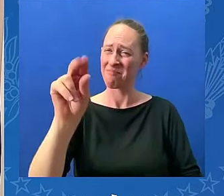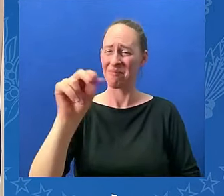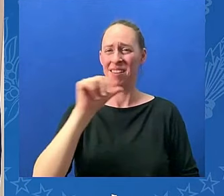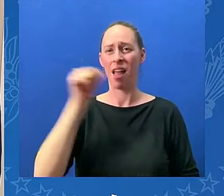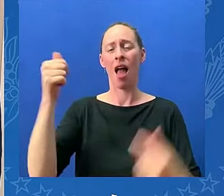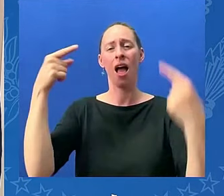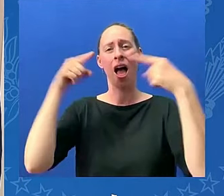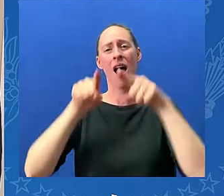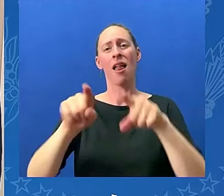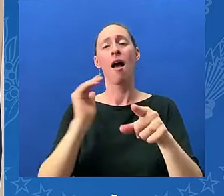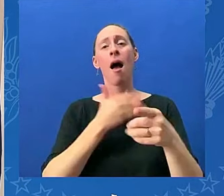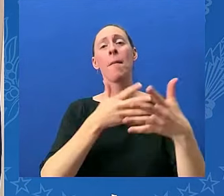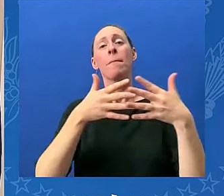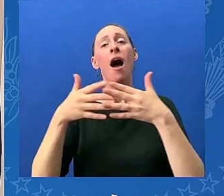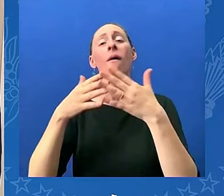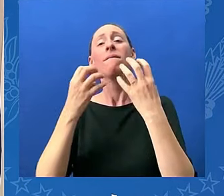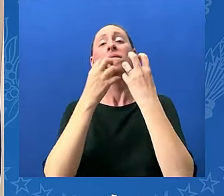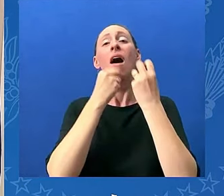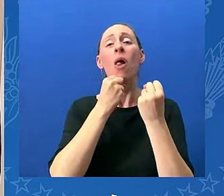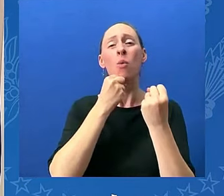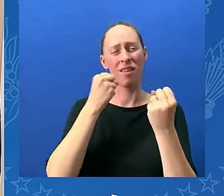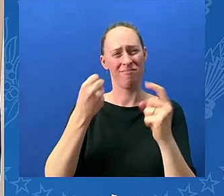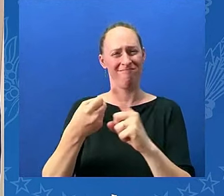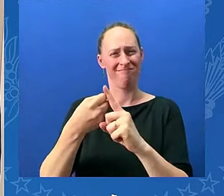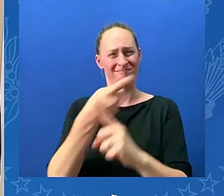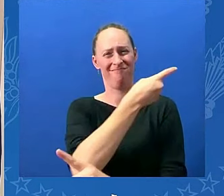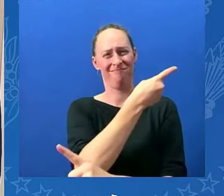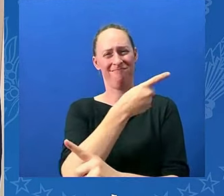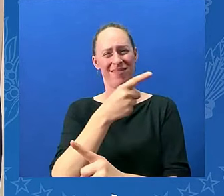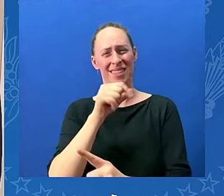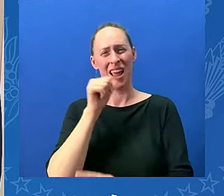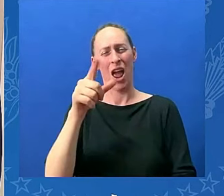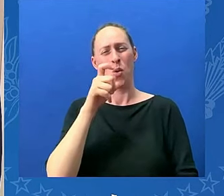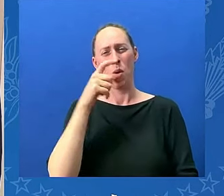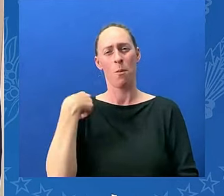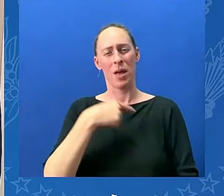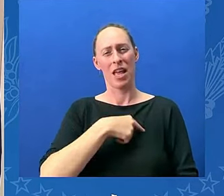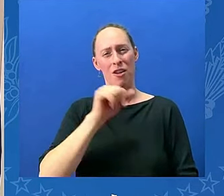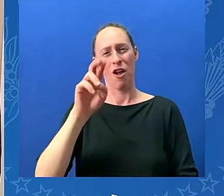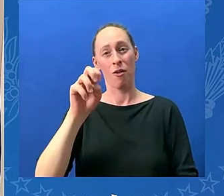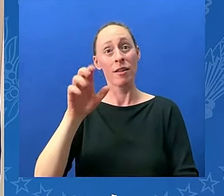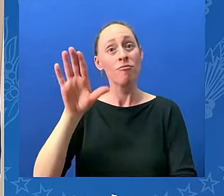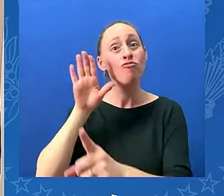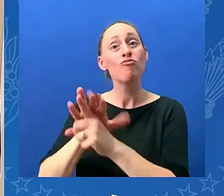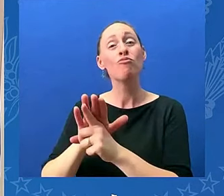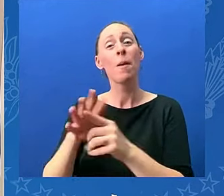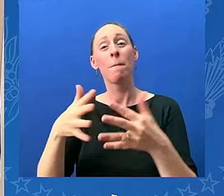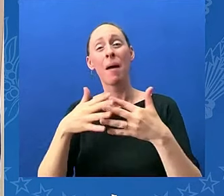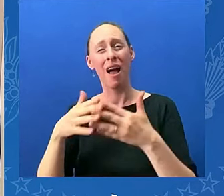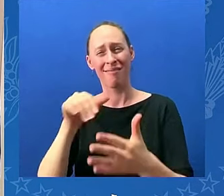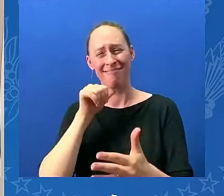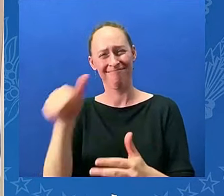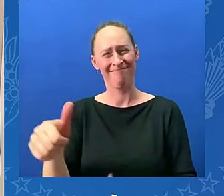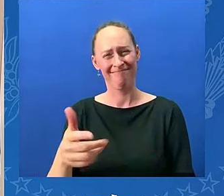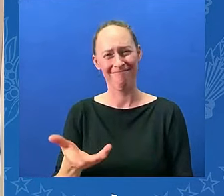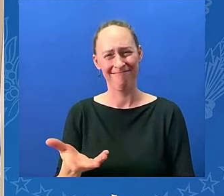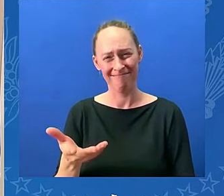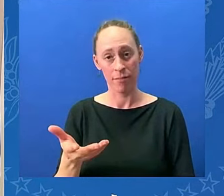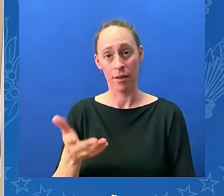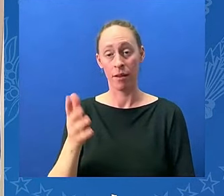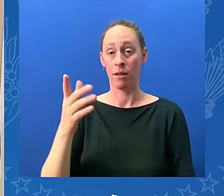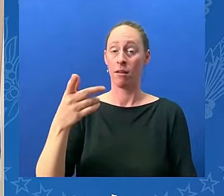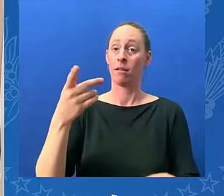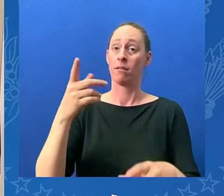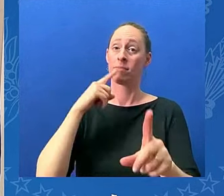and we cannot allow this to happen unity is the most elusive goal of all but nothing is important